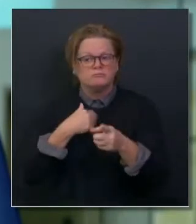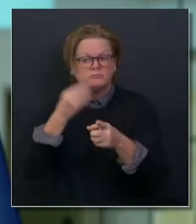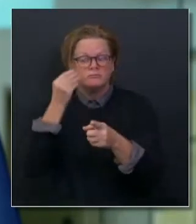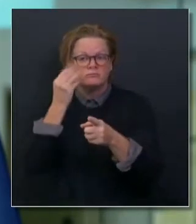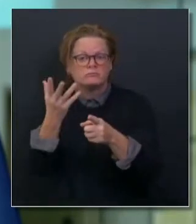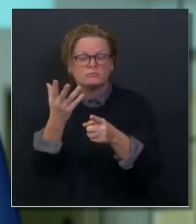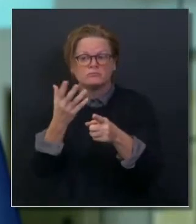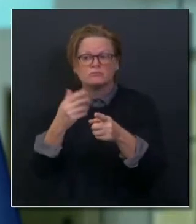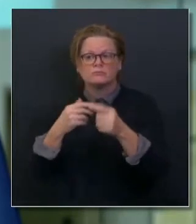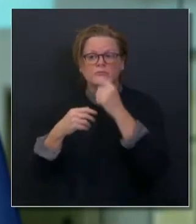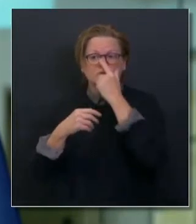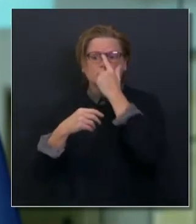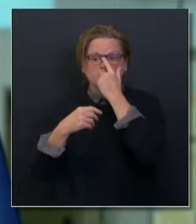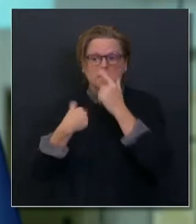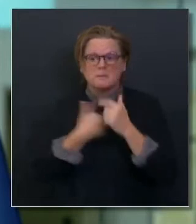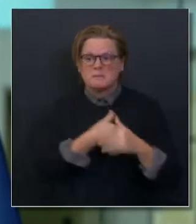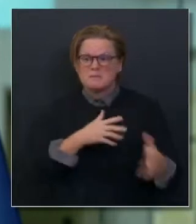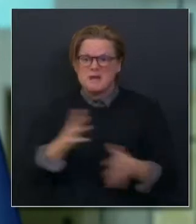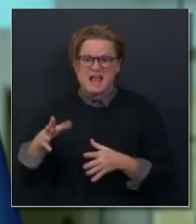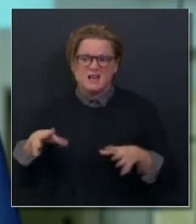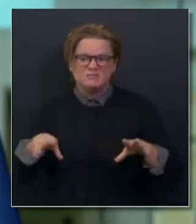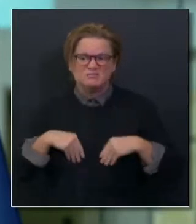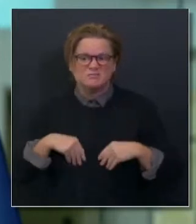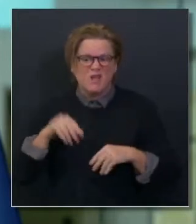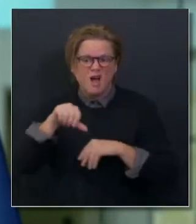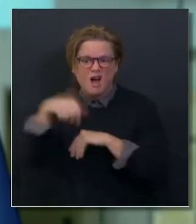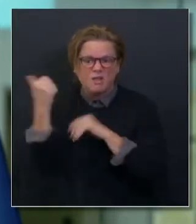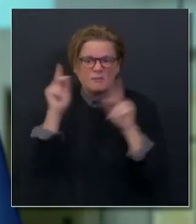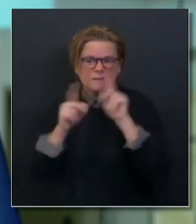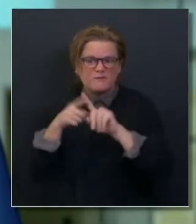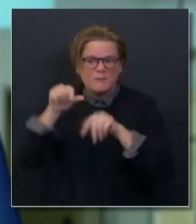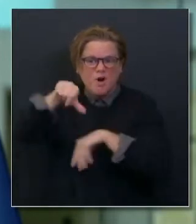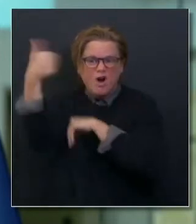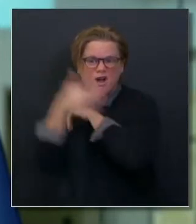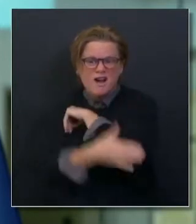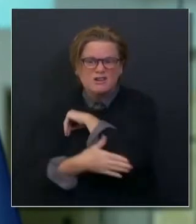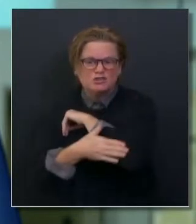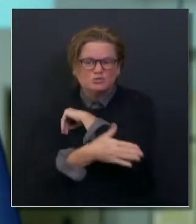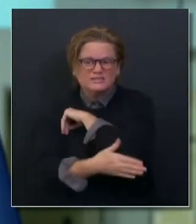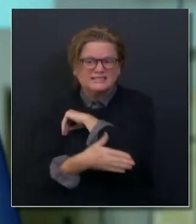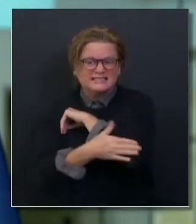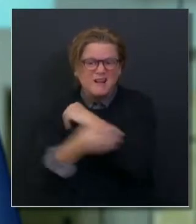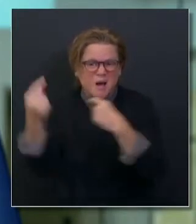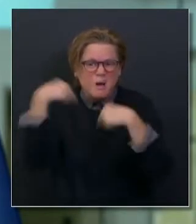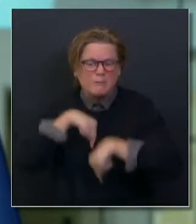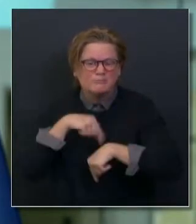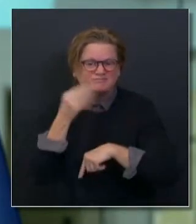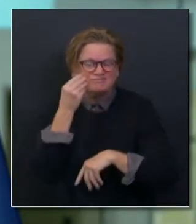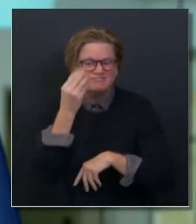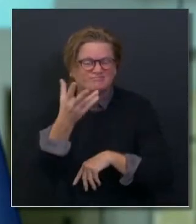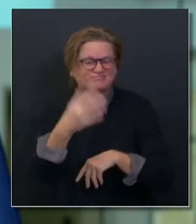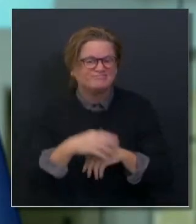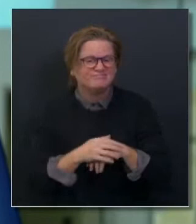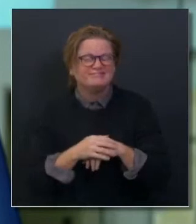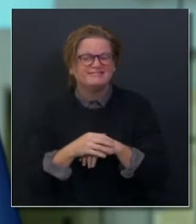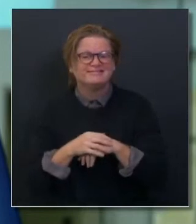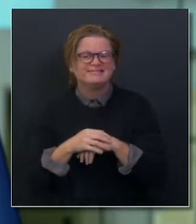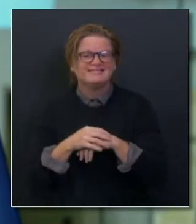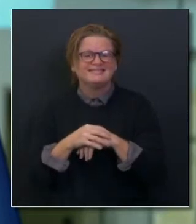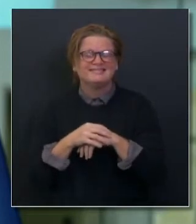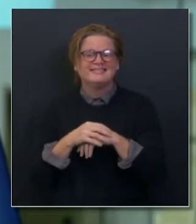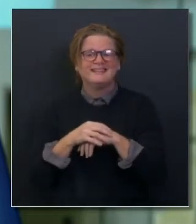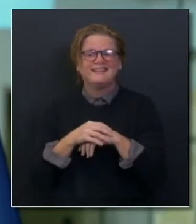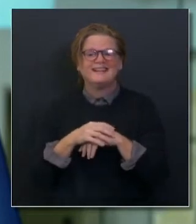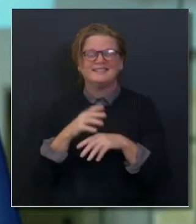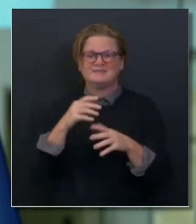some staffing. We've done this in the past for many different issues in terms of our mutual aid, well-established, most recently, of